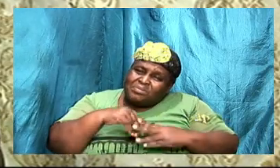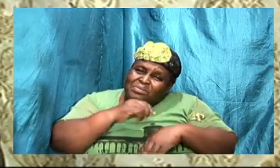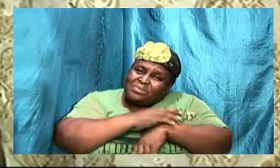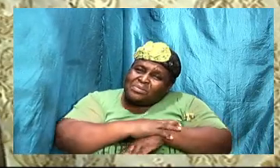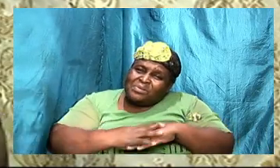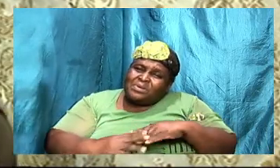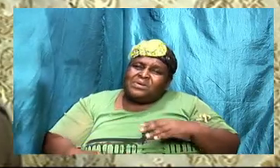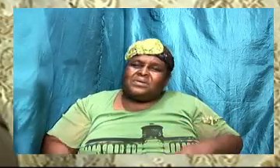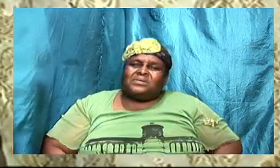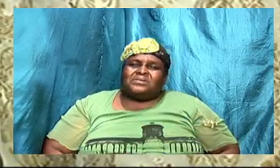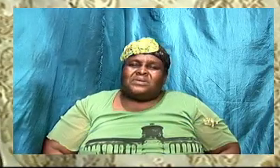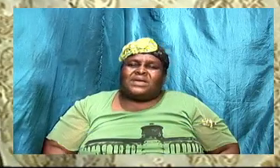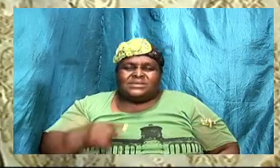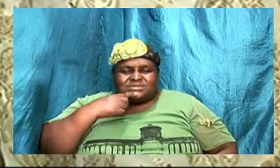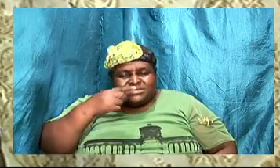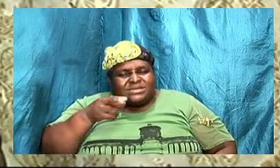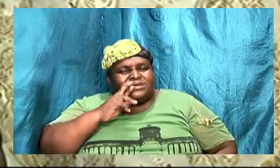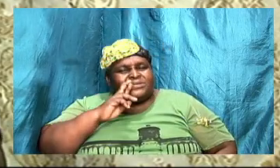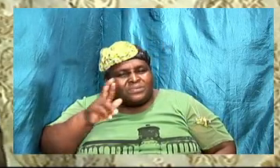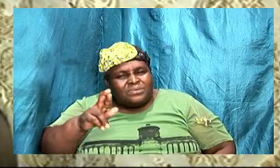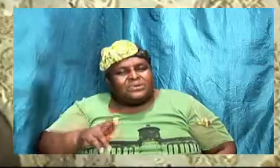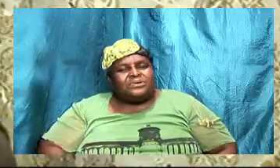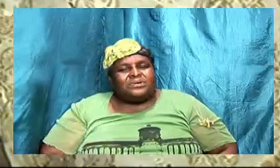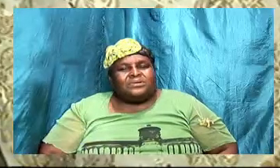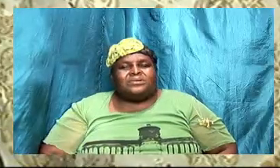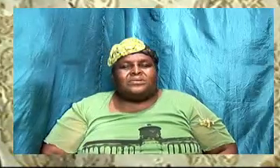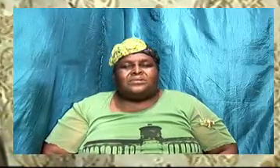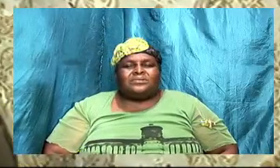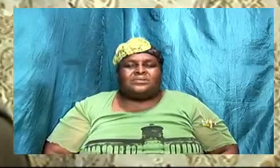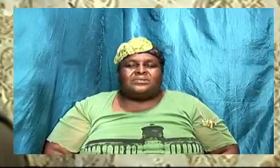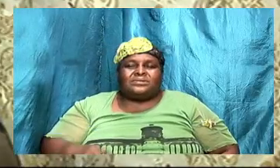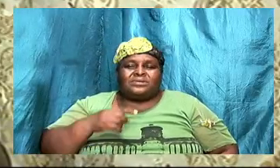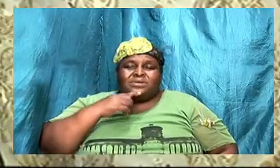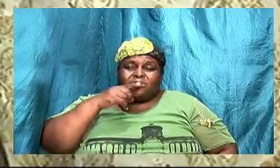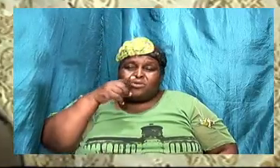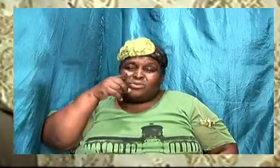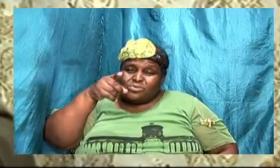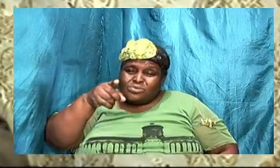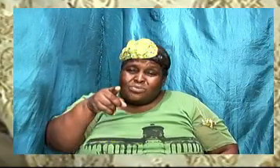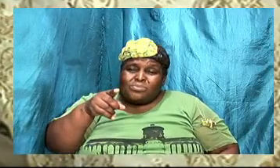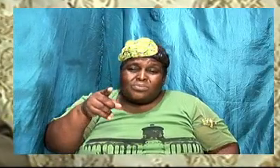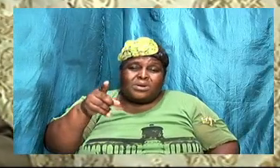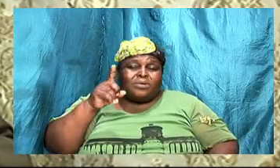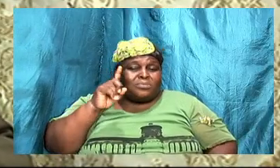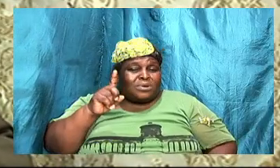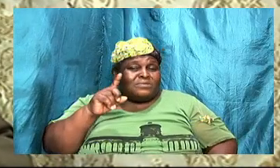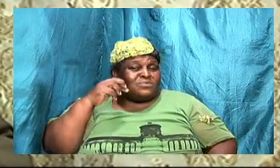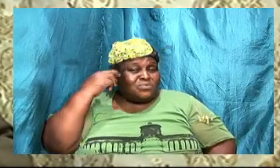I said to her look here you are one of the reason why me work so hard